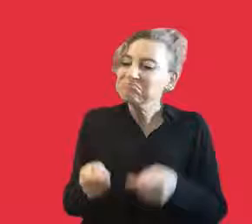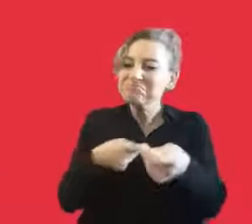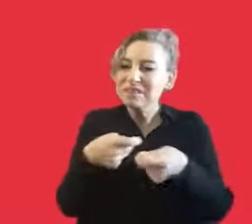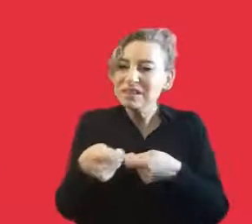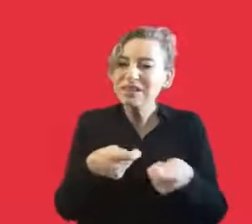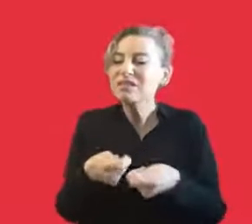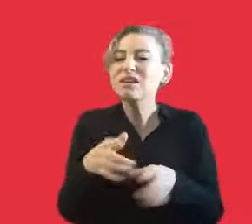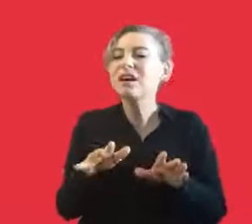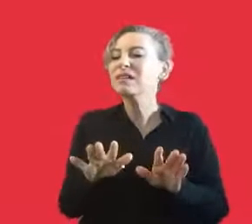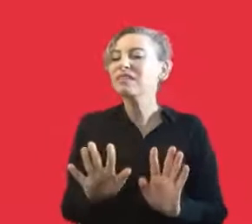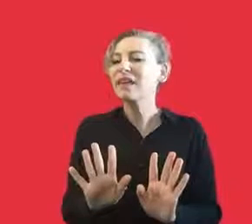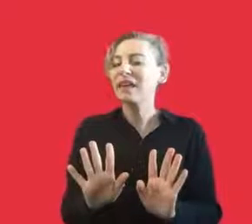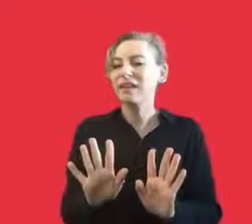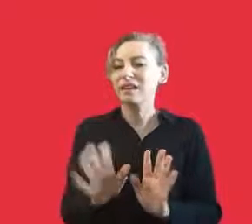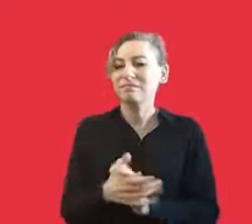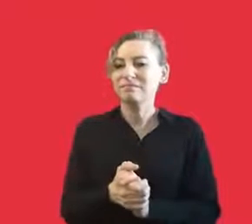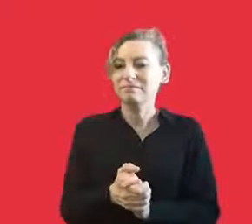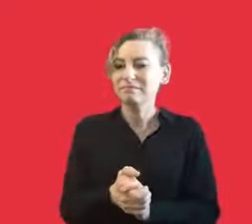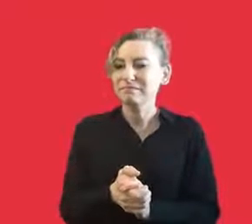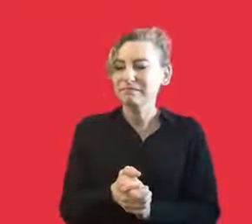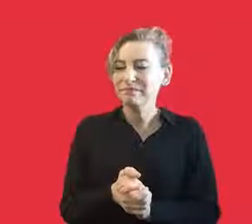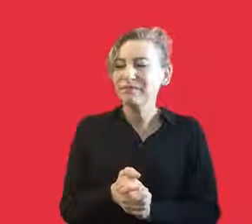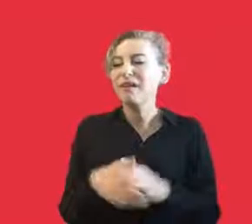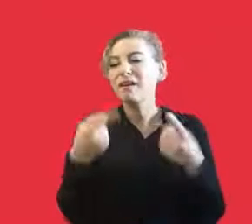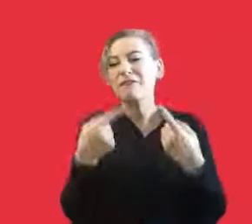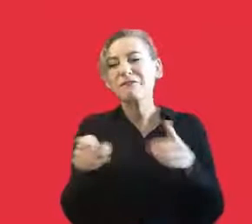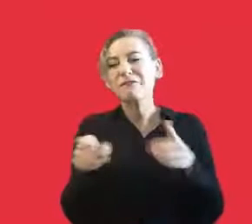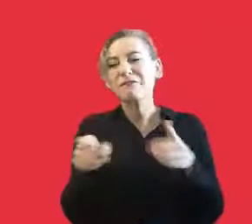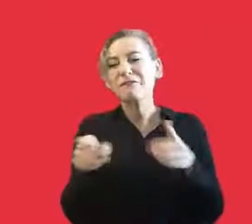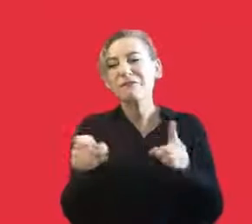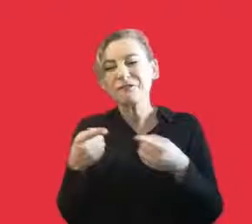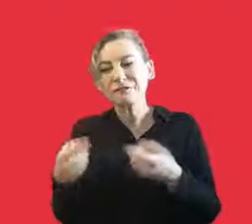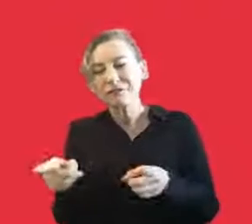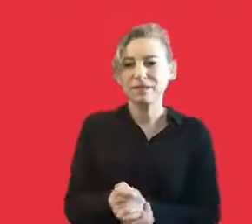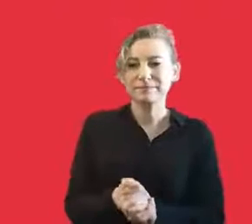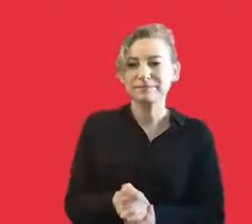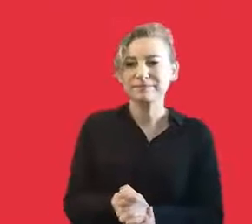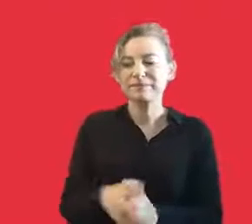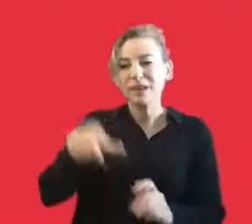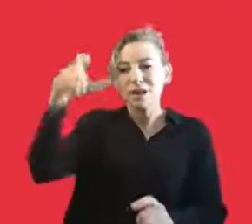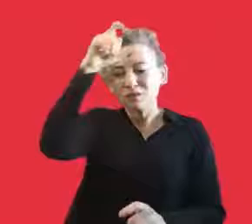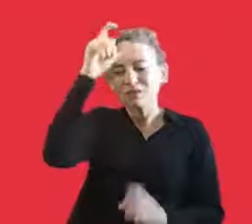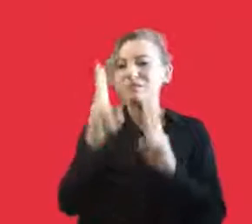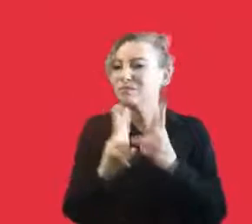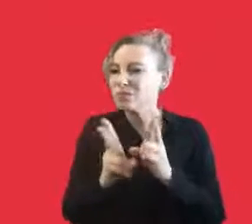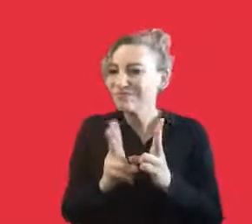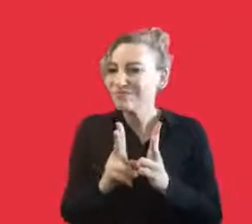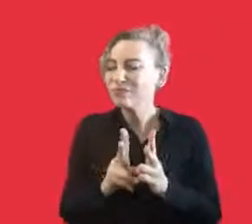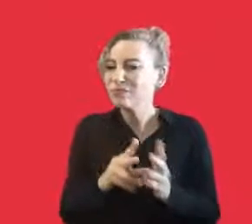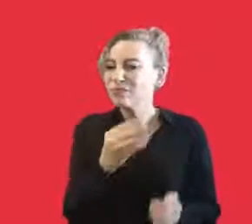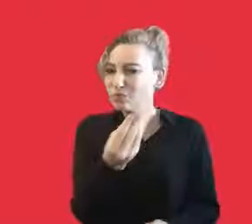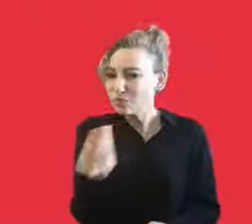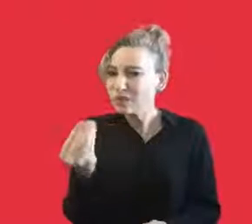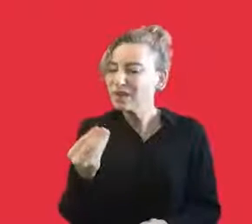this point, it is not with a commercial purpose. And when you do that, it's a different equivalent. But of course, when we think about